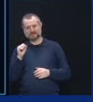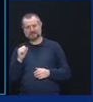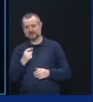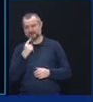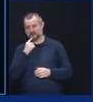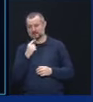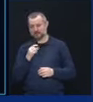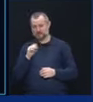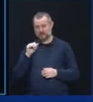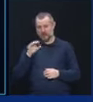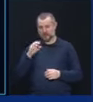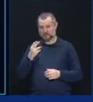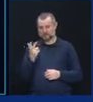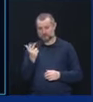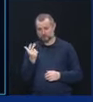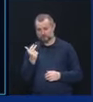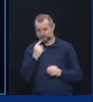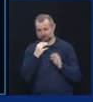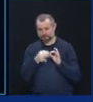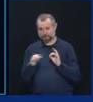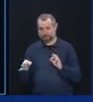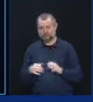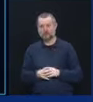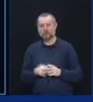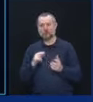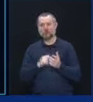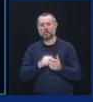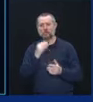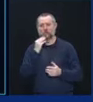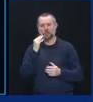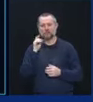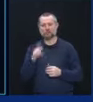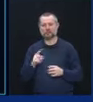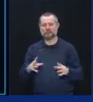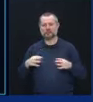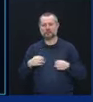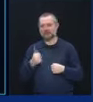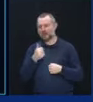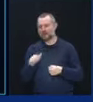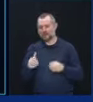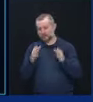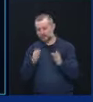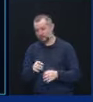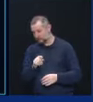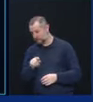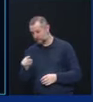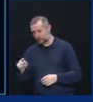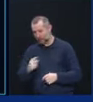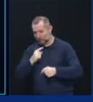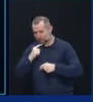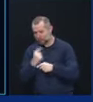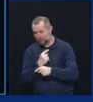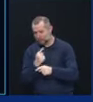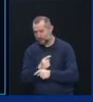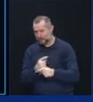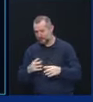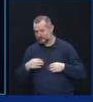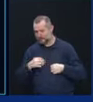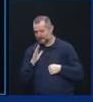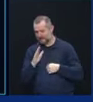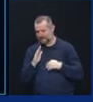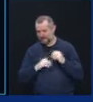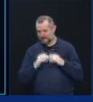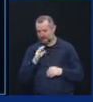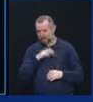I'm going to quote from it. Nursing homes should admit any individuals that they would normally admit to their facility, including